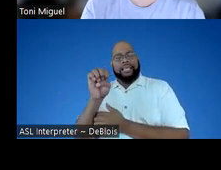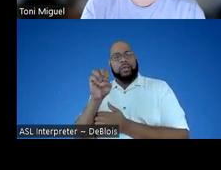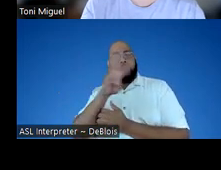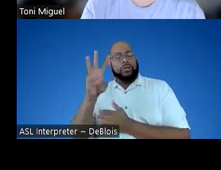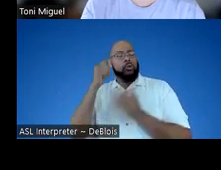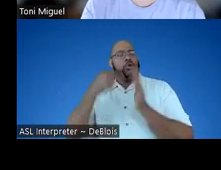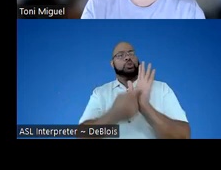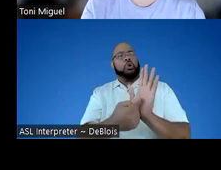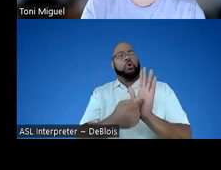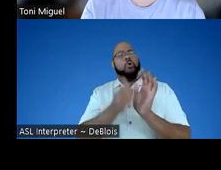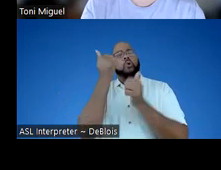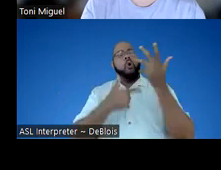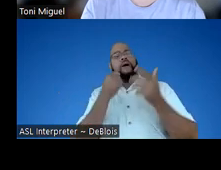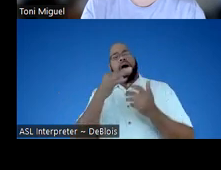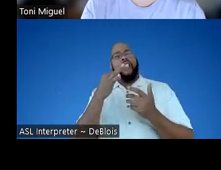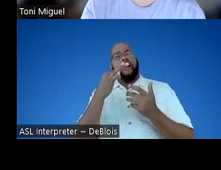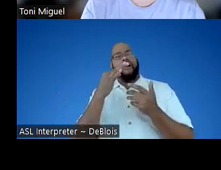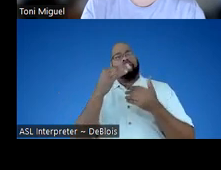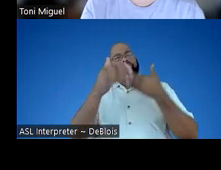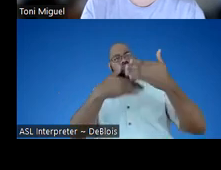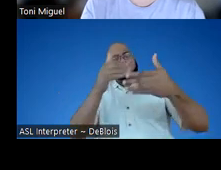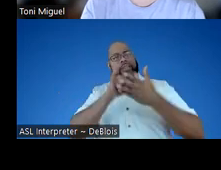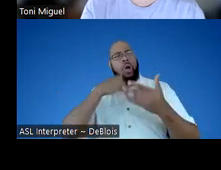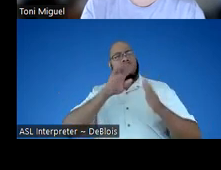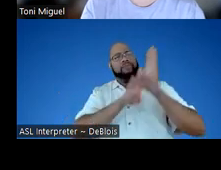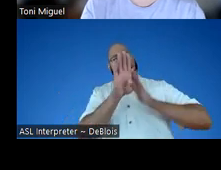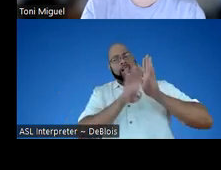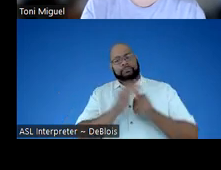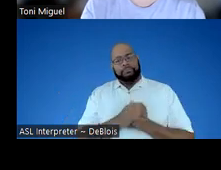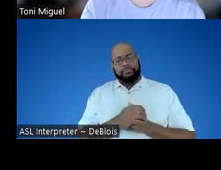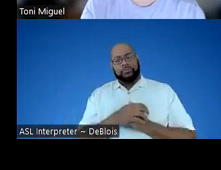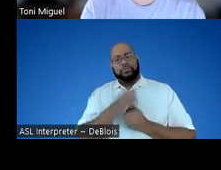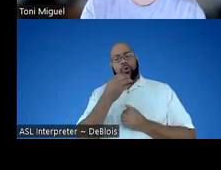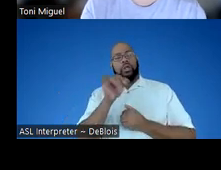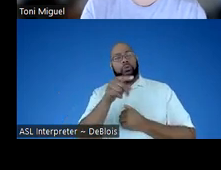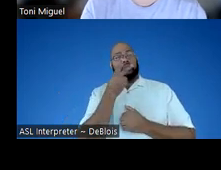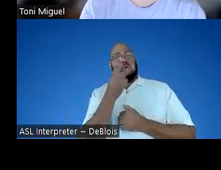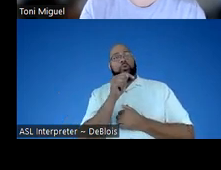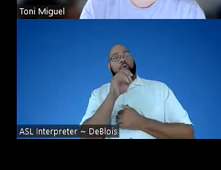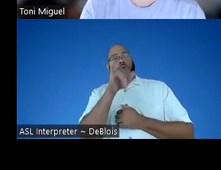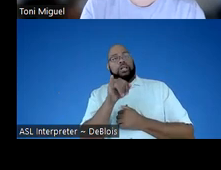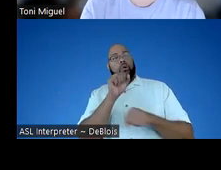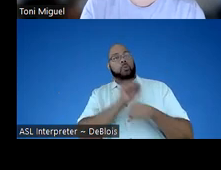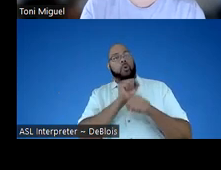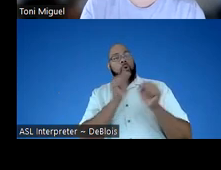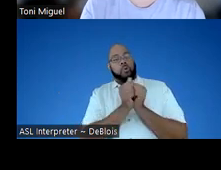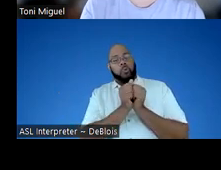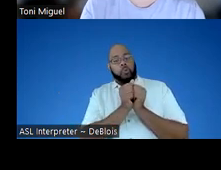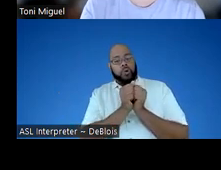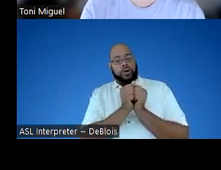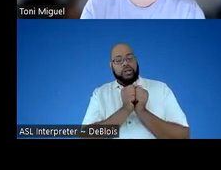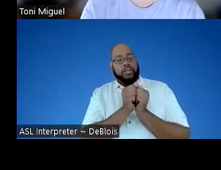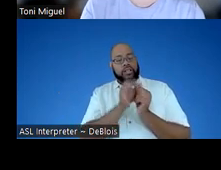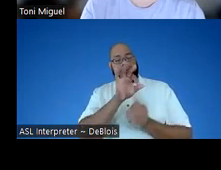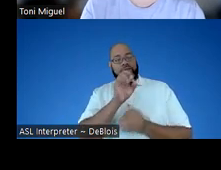to be showcasing all of the trajectories that we've put together. So like you saw Tony working with Kingston on force and